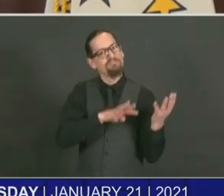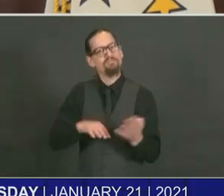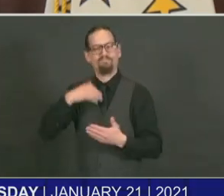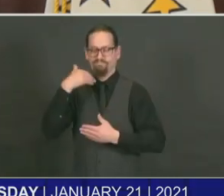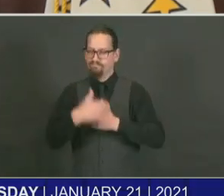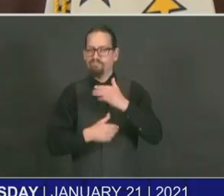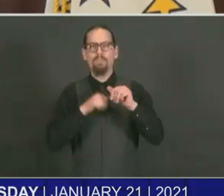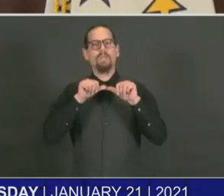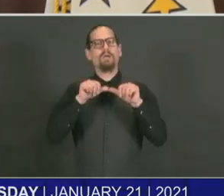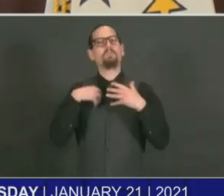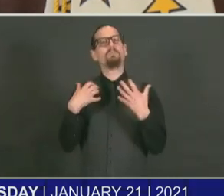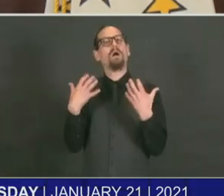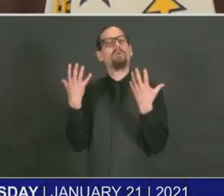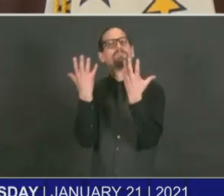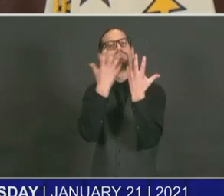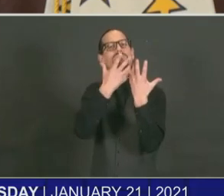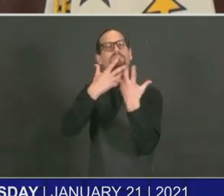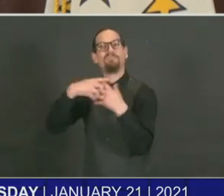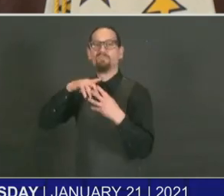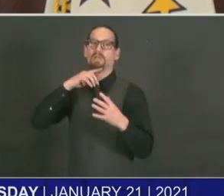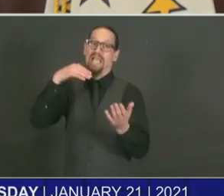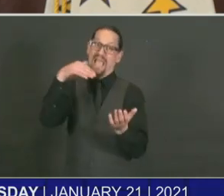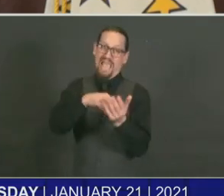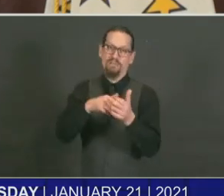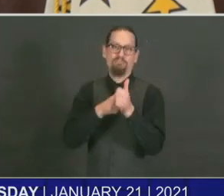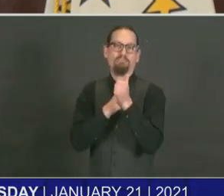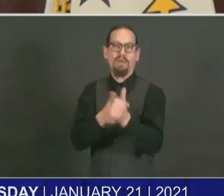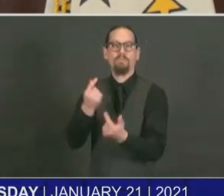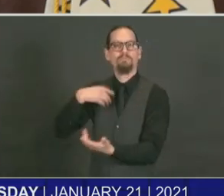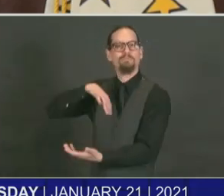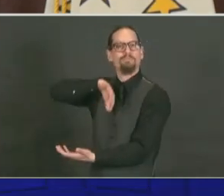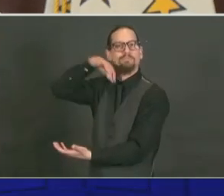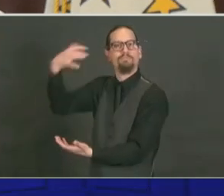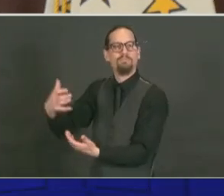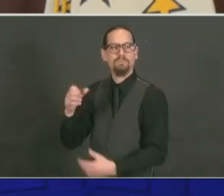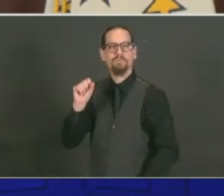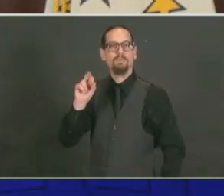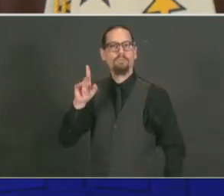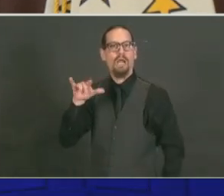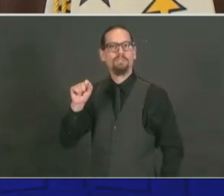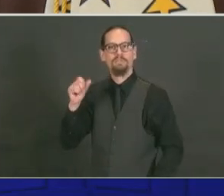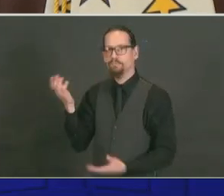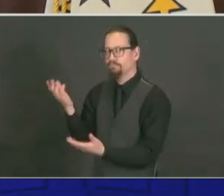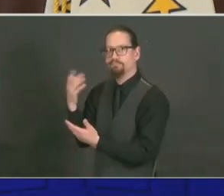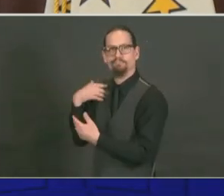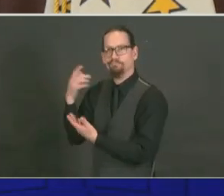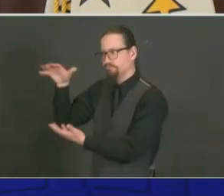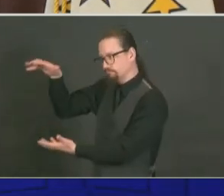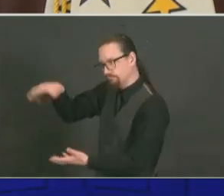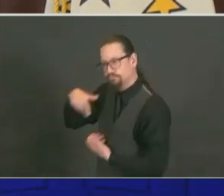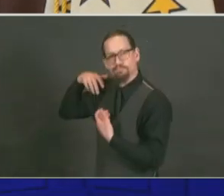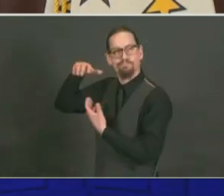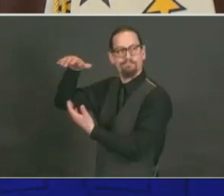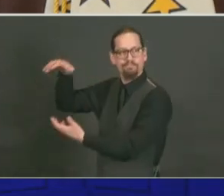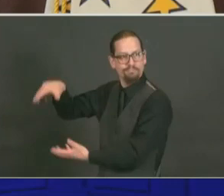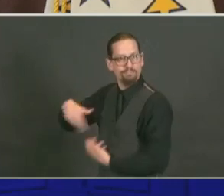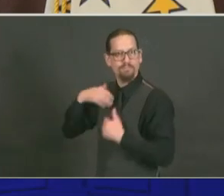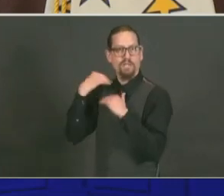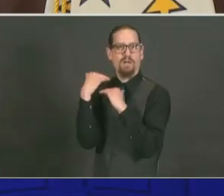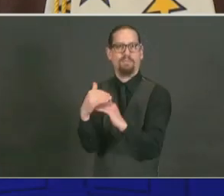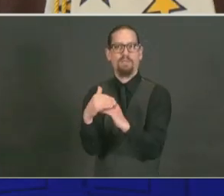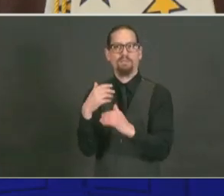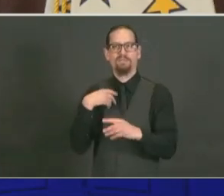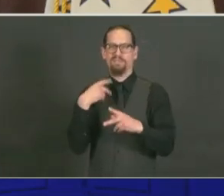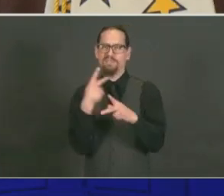enough vaccine to go around. And we're doing it in a stepwise approach, and it's really being driven by science and data, as well as guidance from the